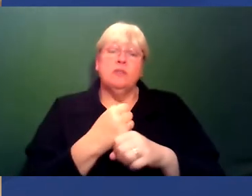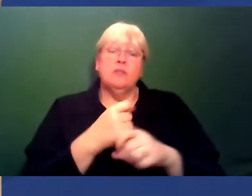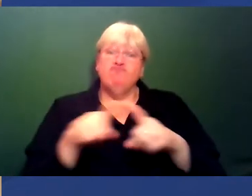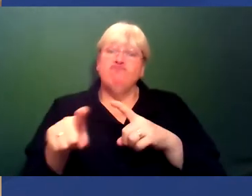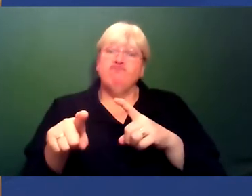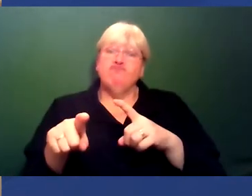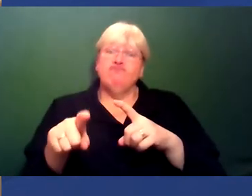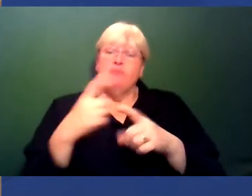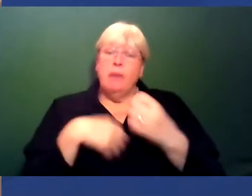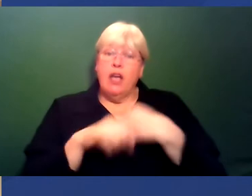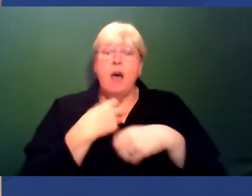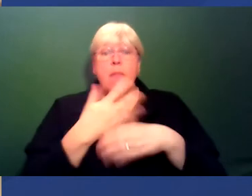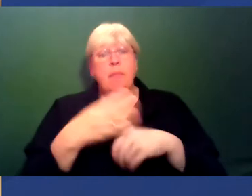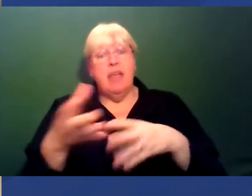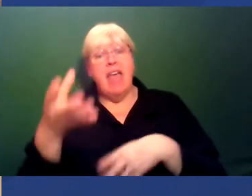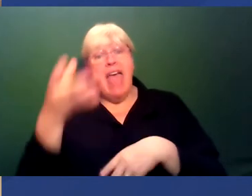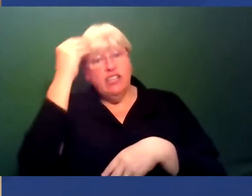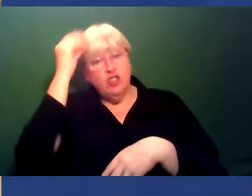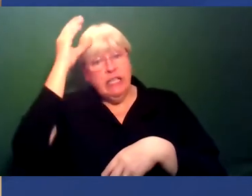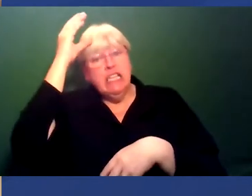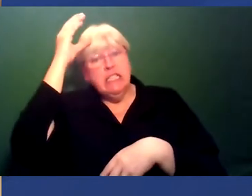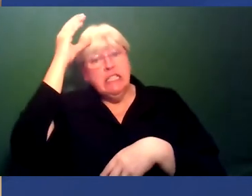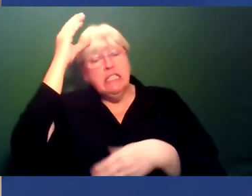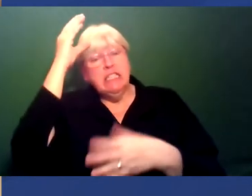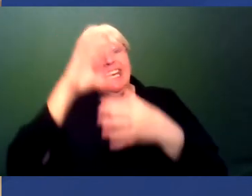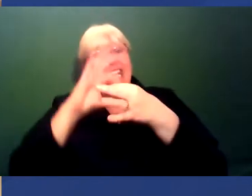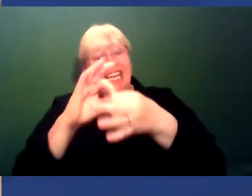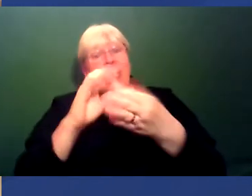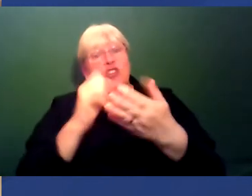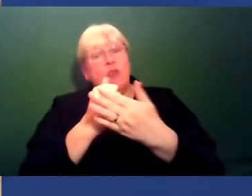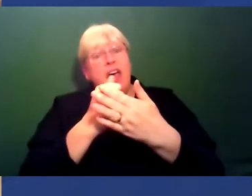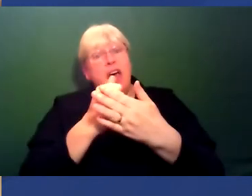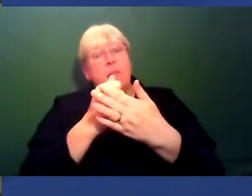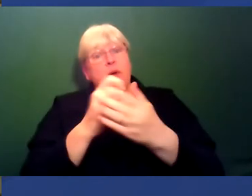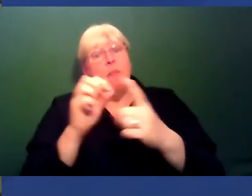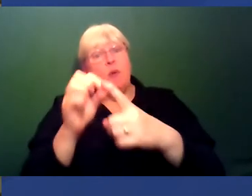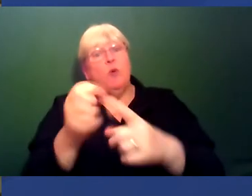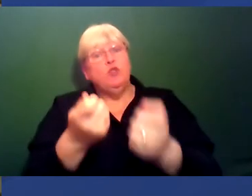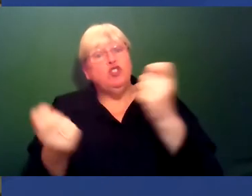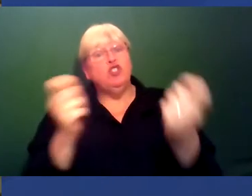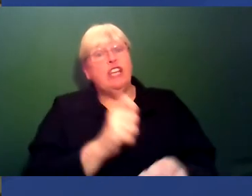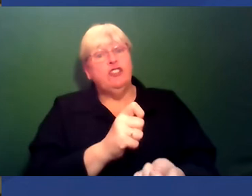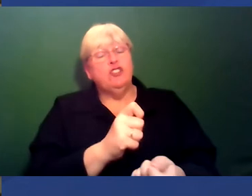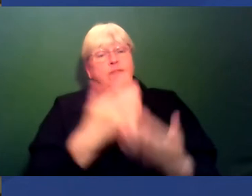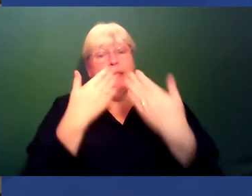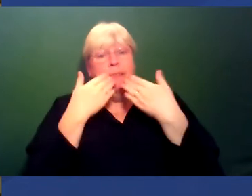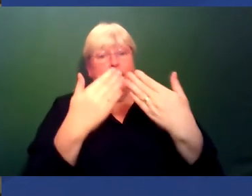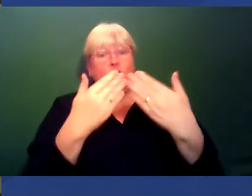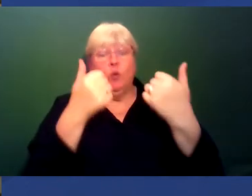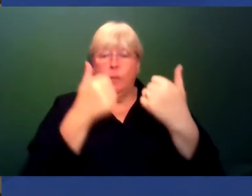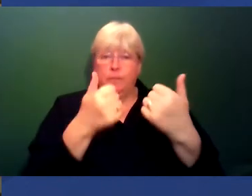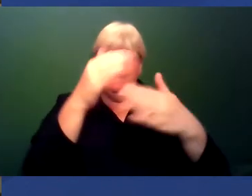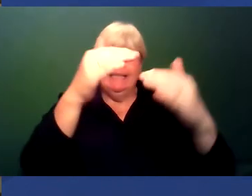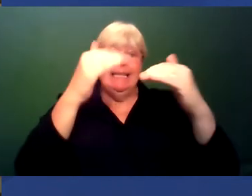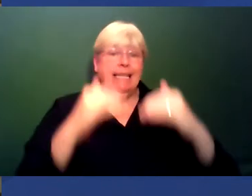educated and then to get engaged in things that can help drive change. OK, thank you. The next